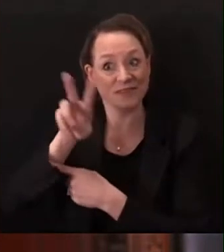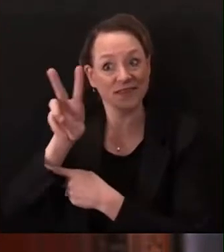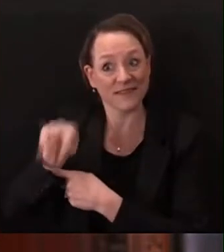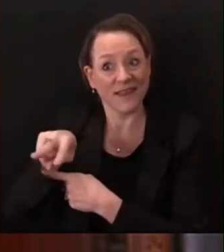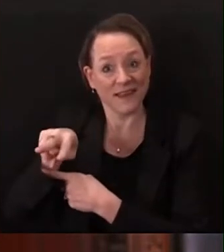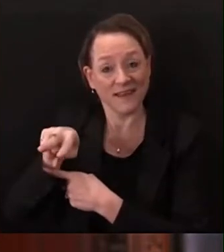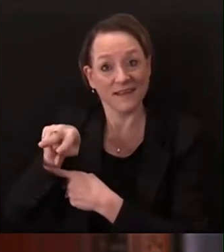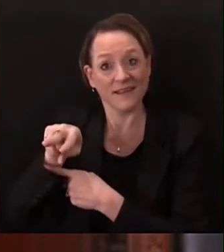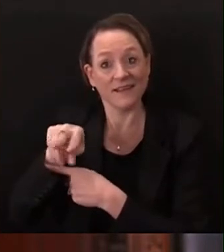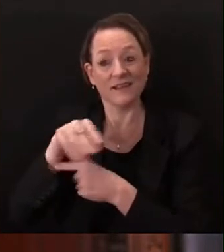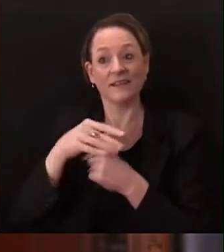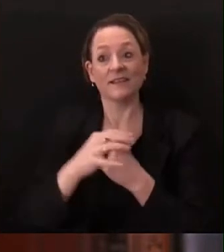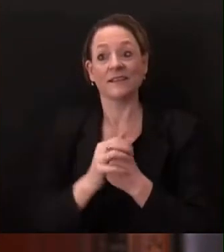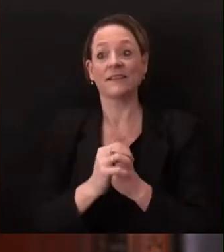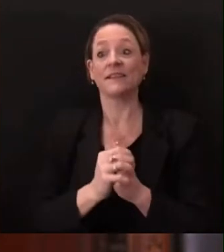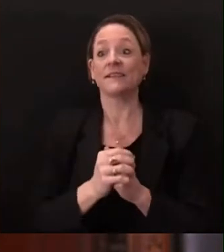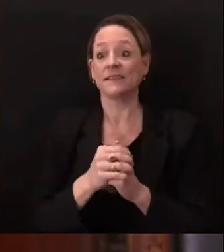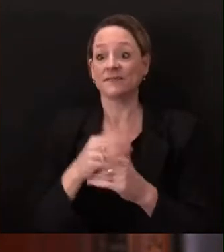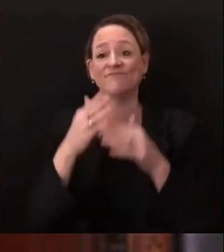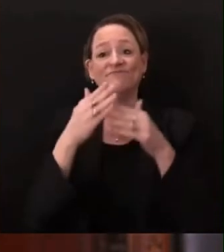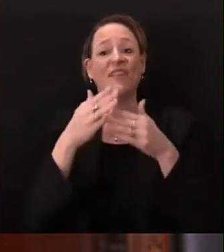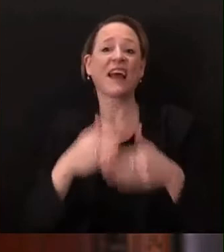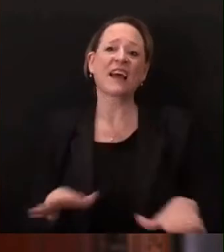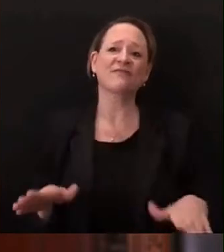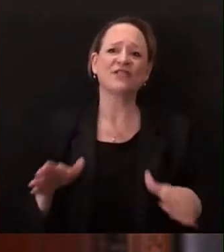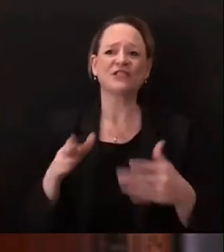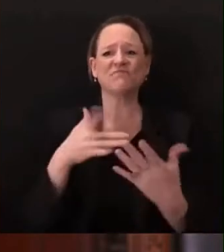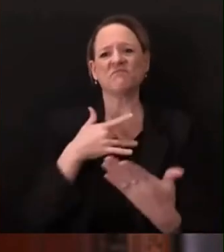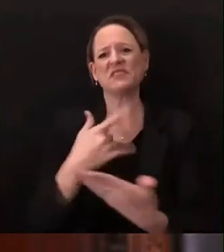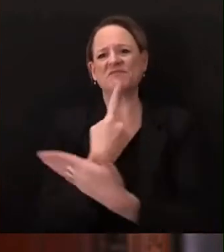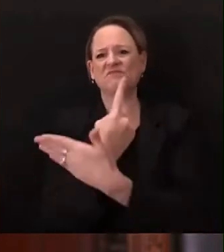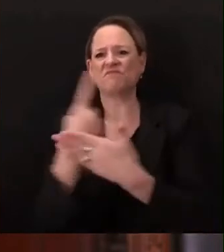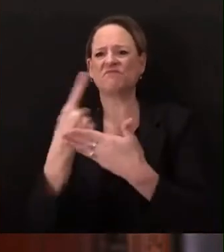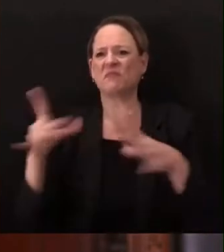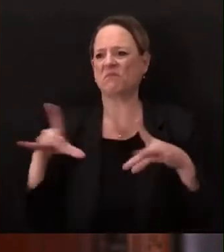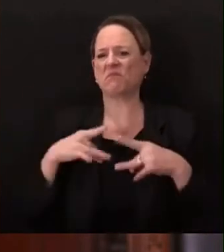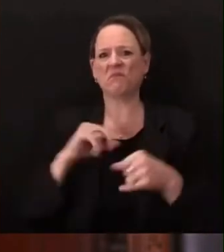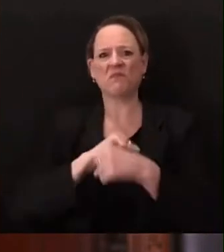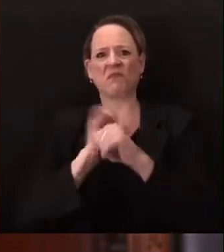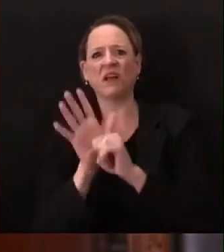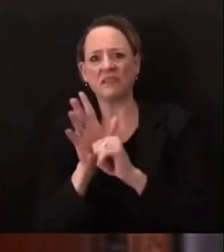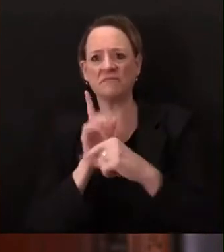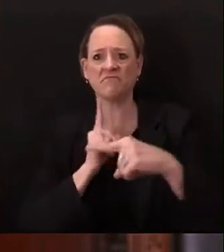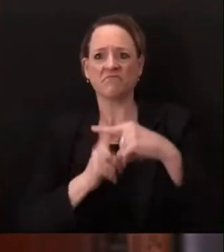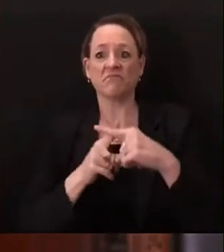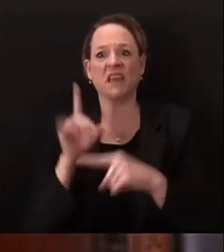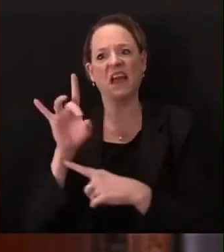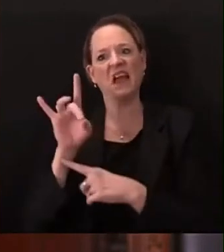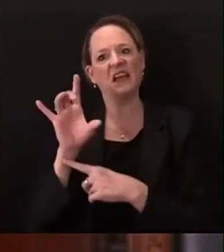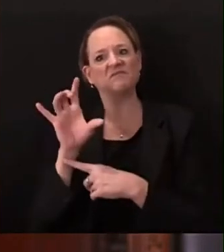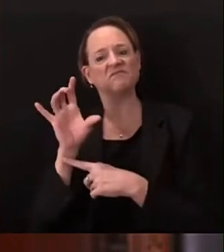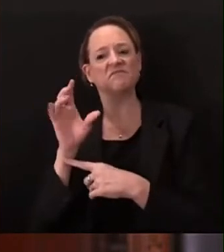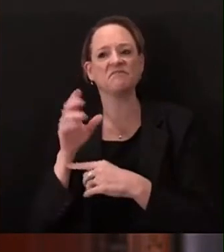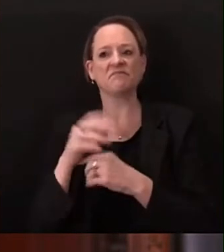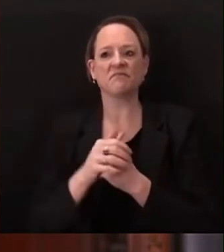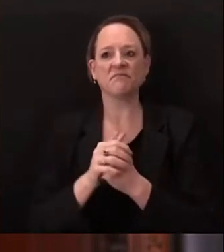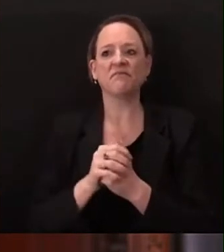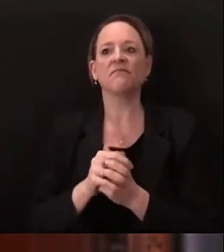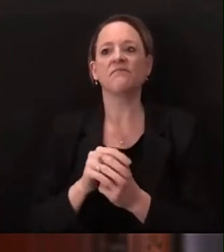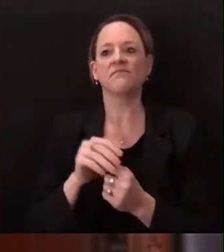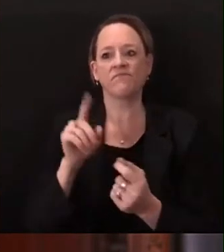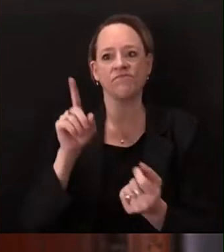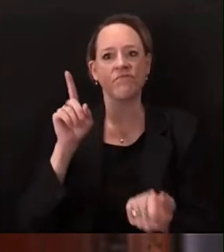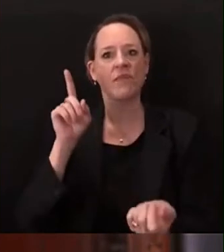was around 1800 we had about 104 000 confirmed covid 19 cases and